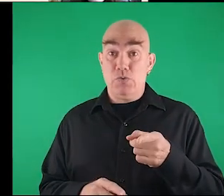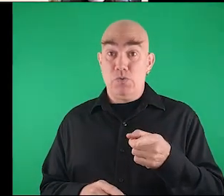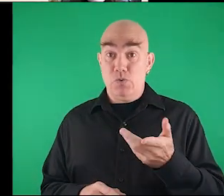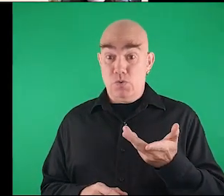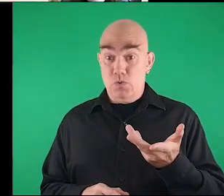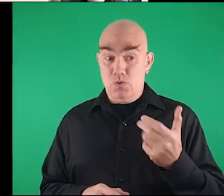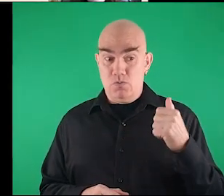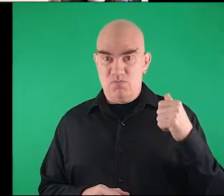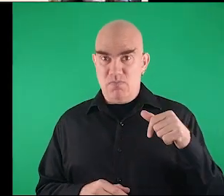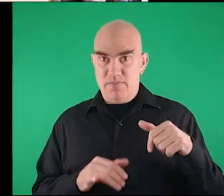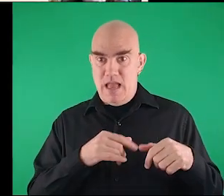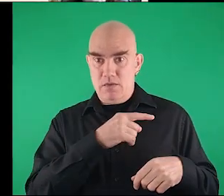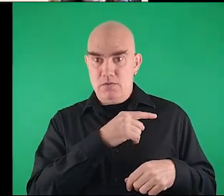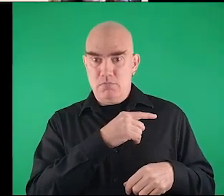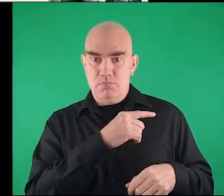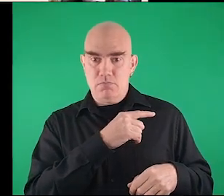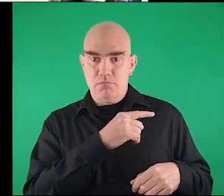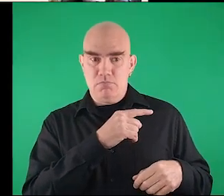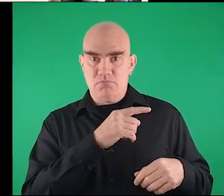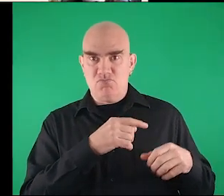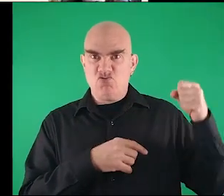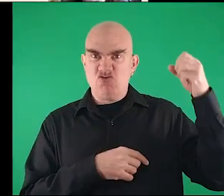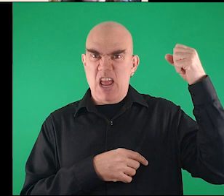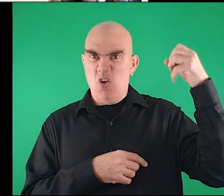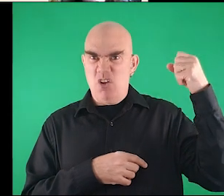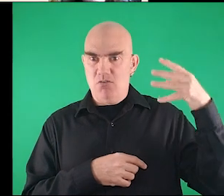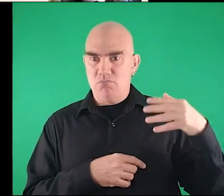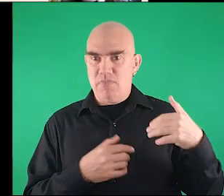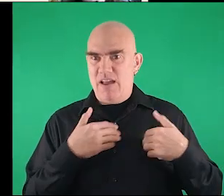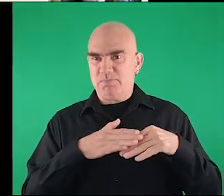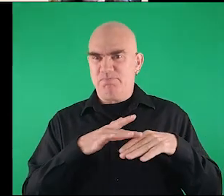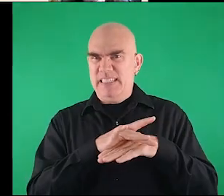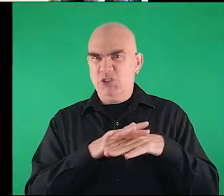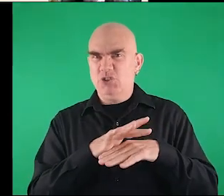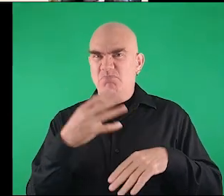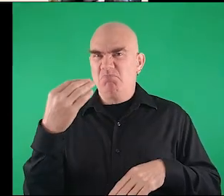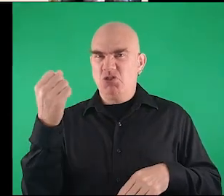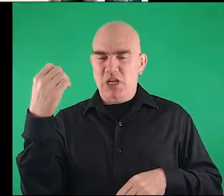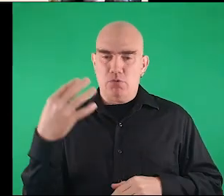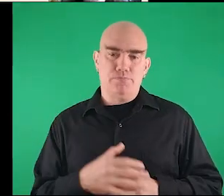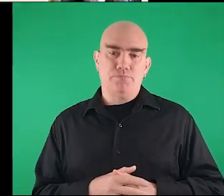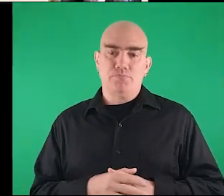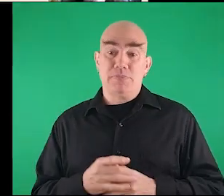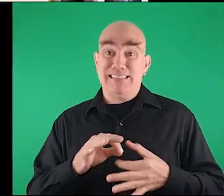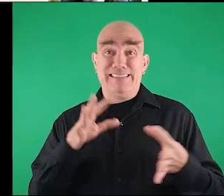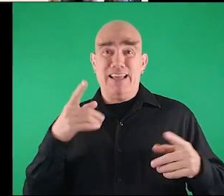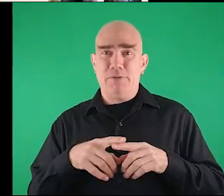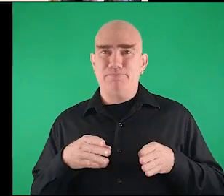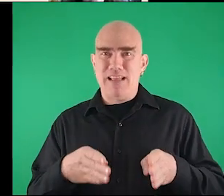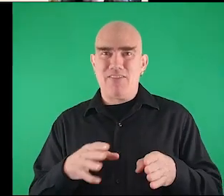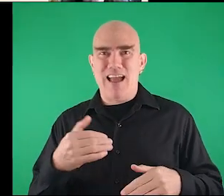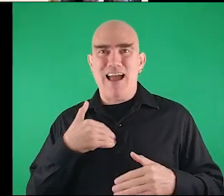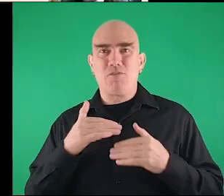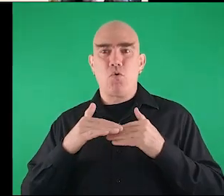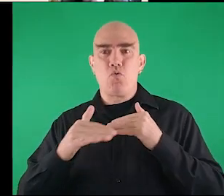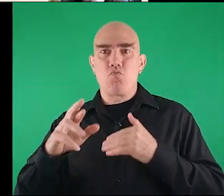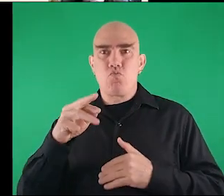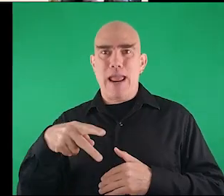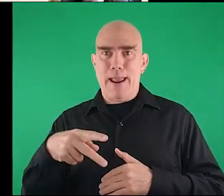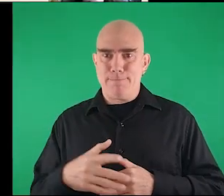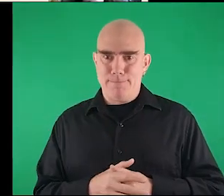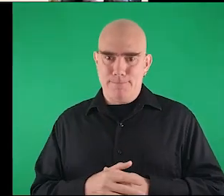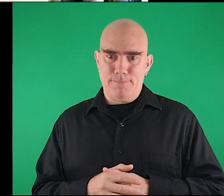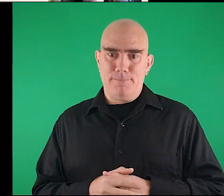that is connecting this kind of a shower that are in the beach they are